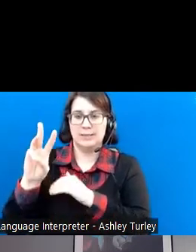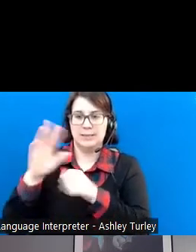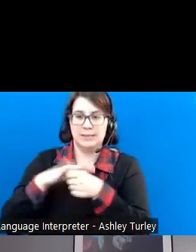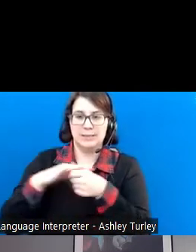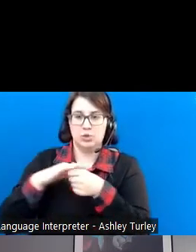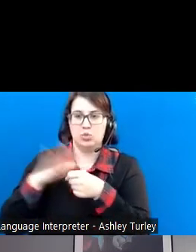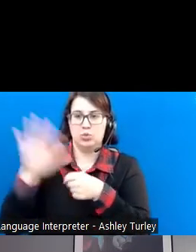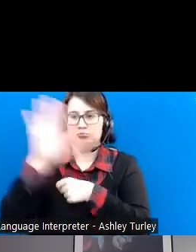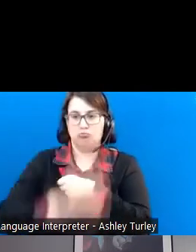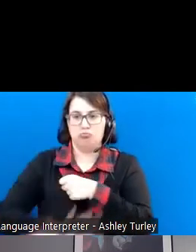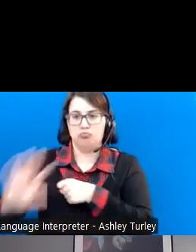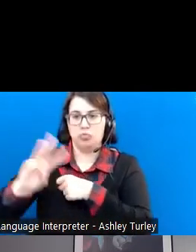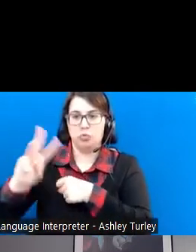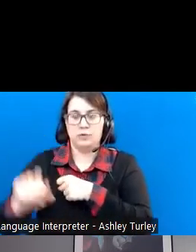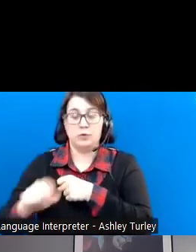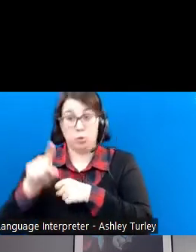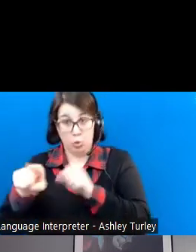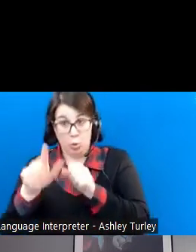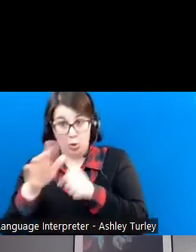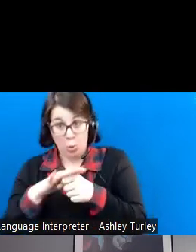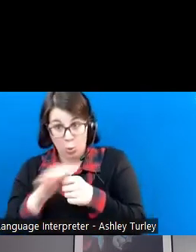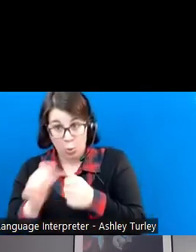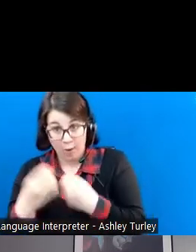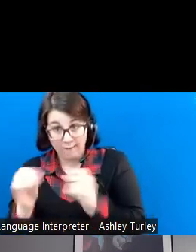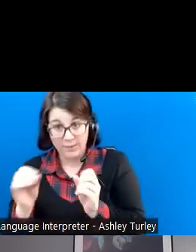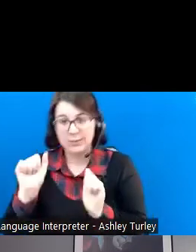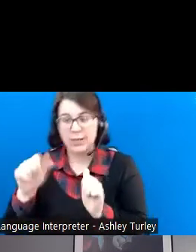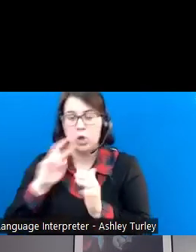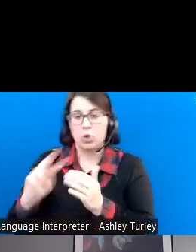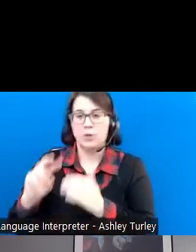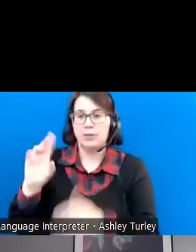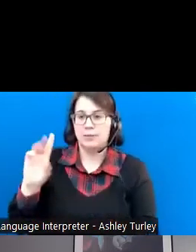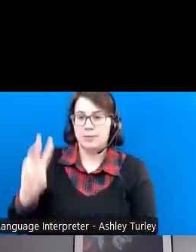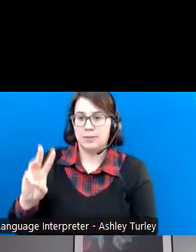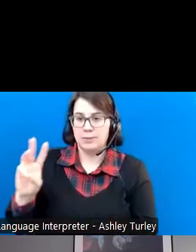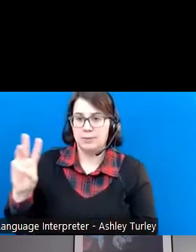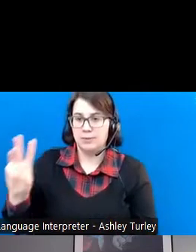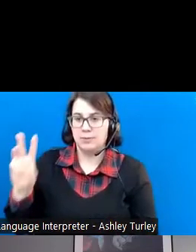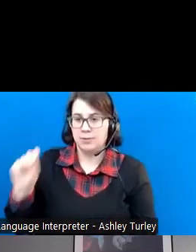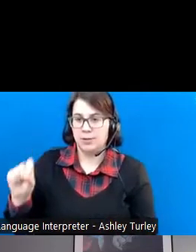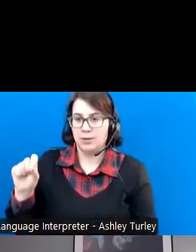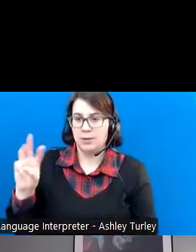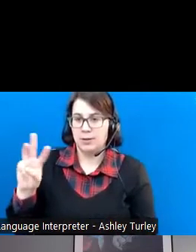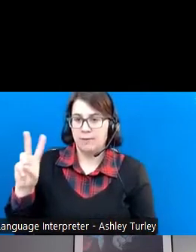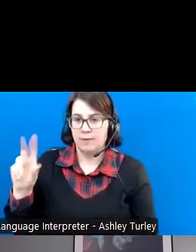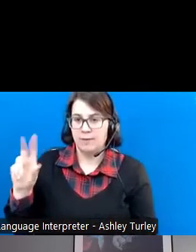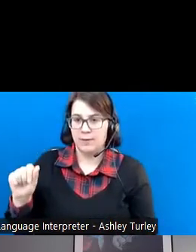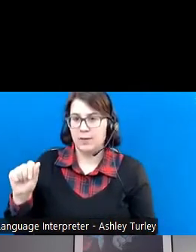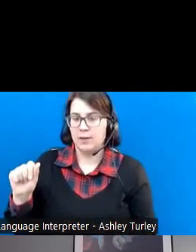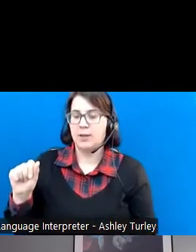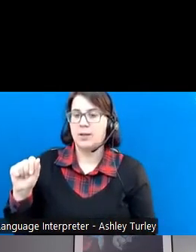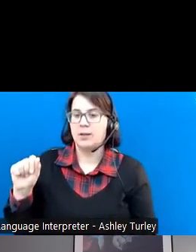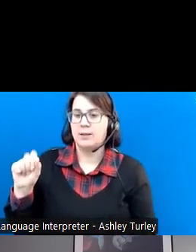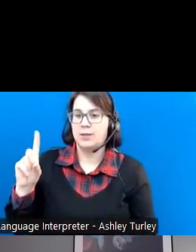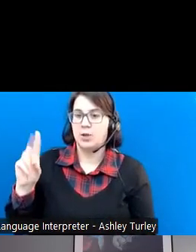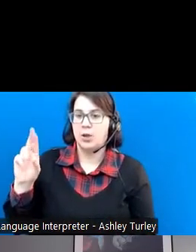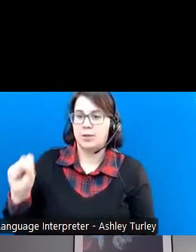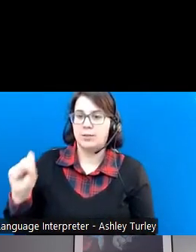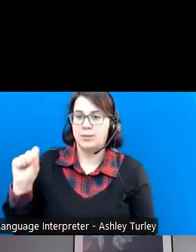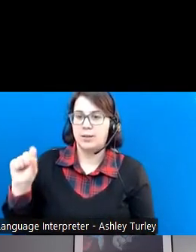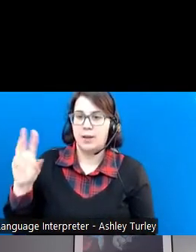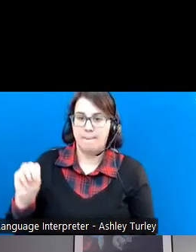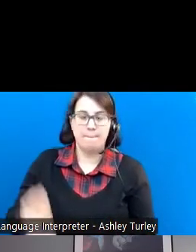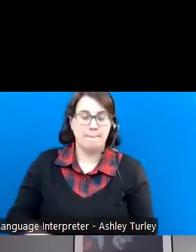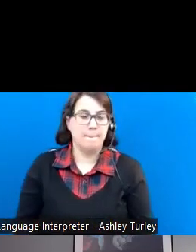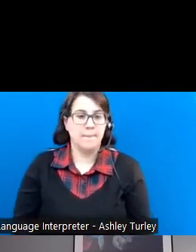your local office by visiting their website at www.westvirginiadrs.com. Okay, let's go to the next slide.